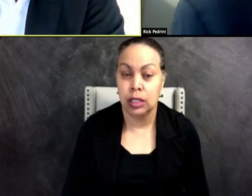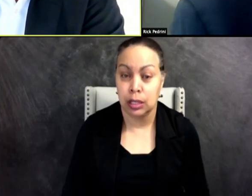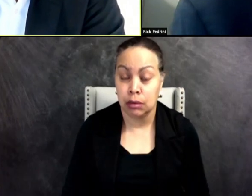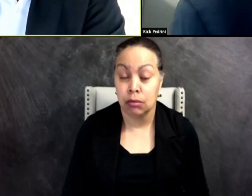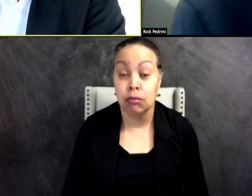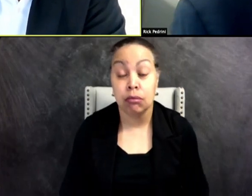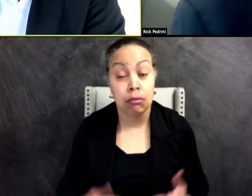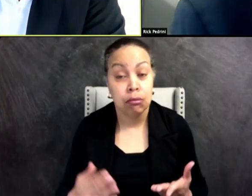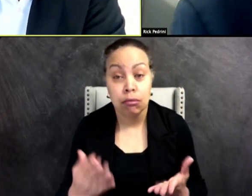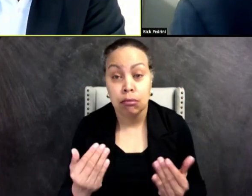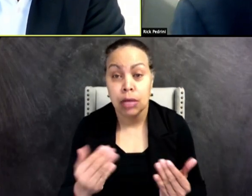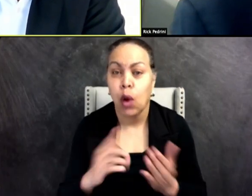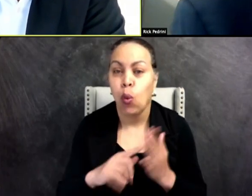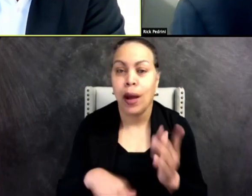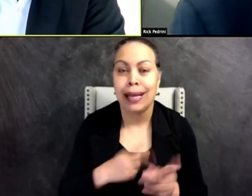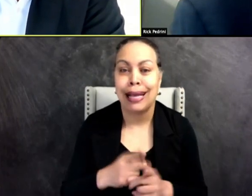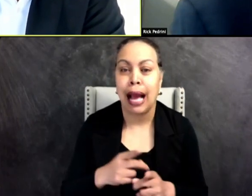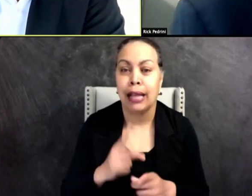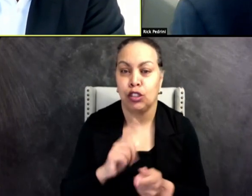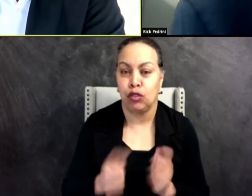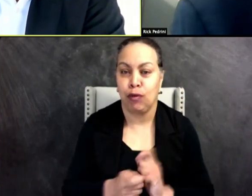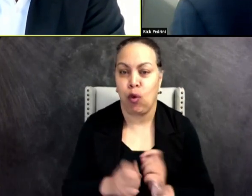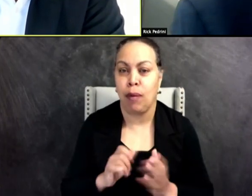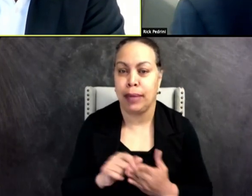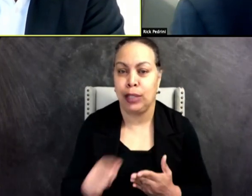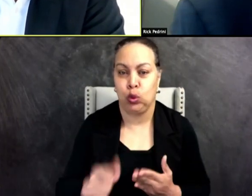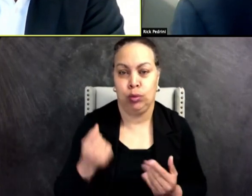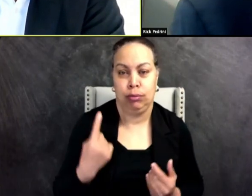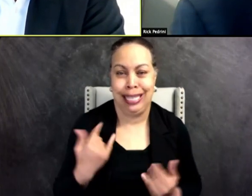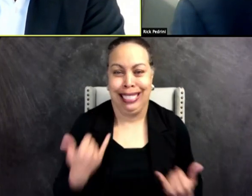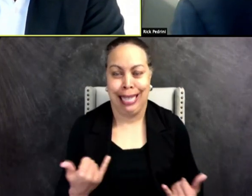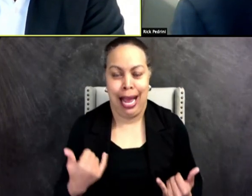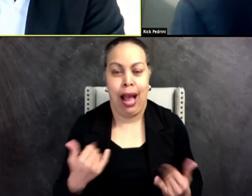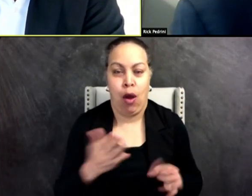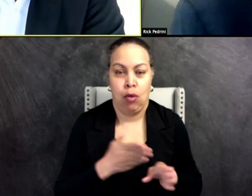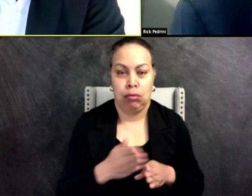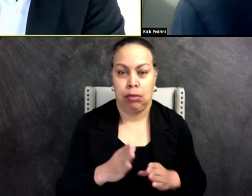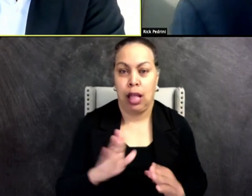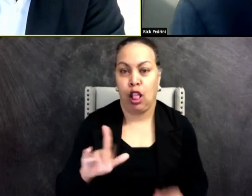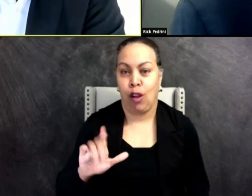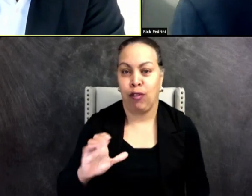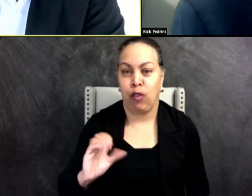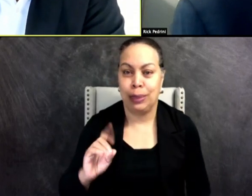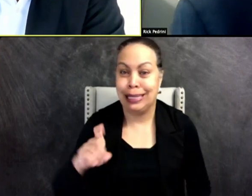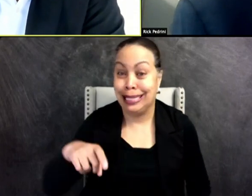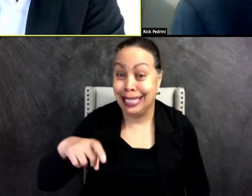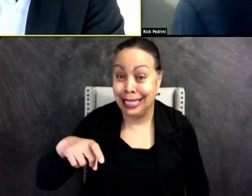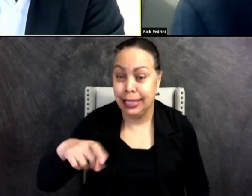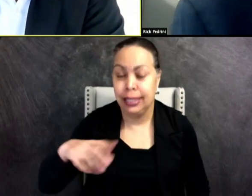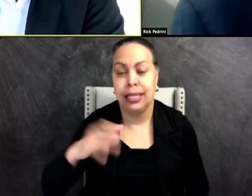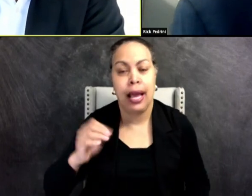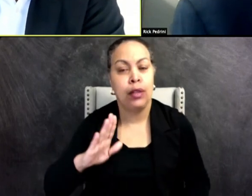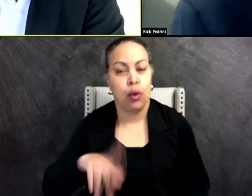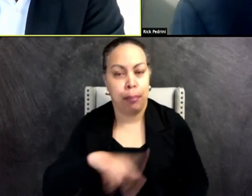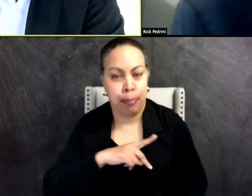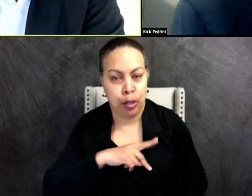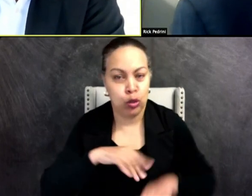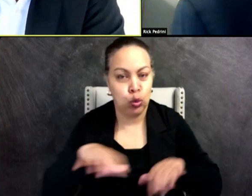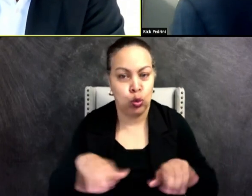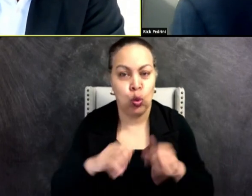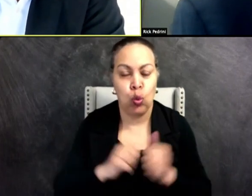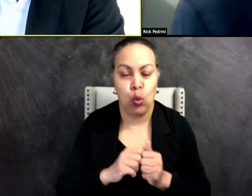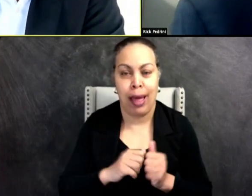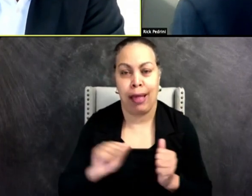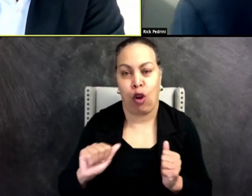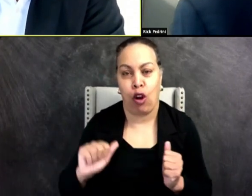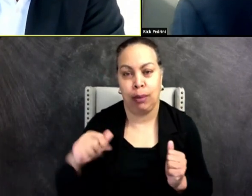can you talk a bit about what reform you now realize is needed in law enforcement? Uh, and what would you do personally within the Arlington police department